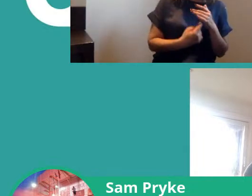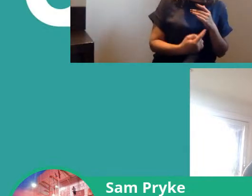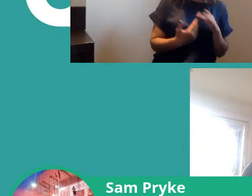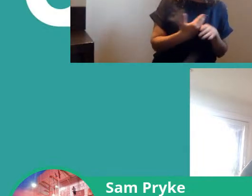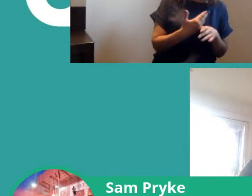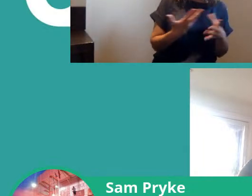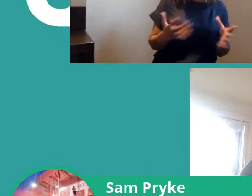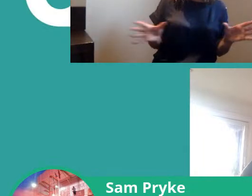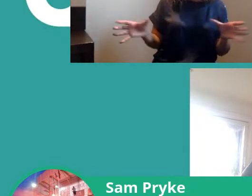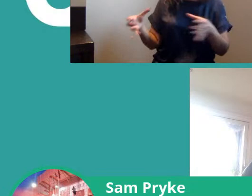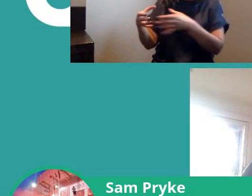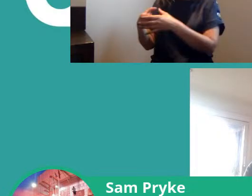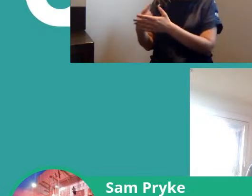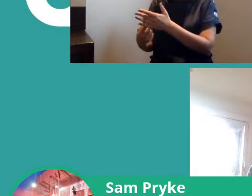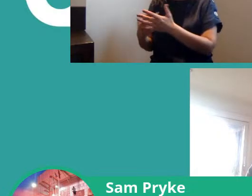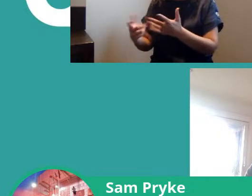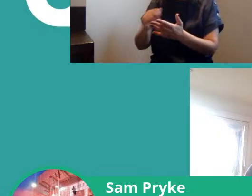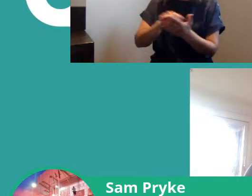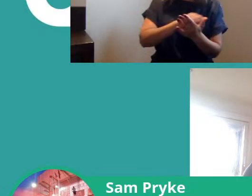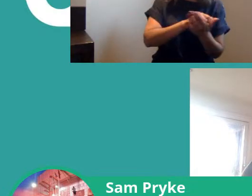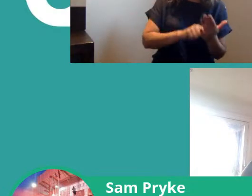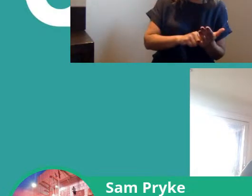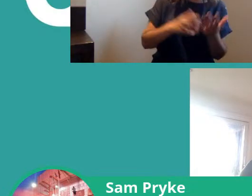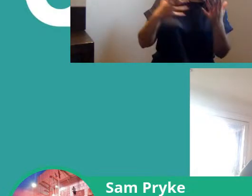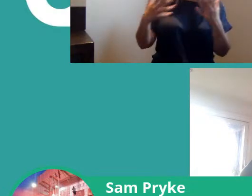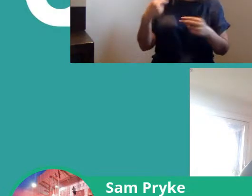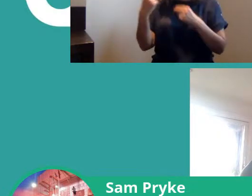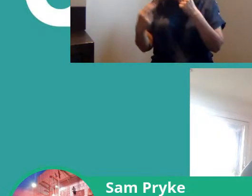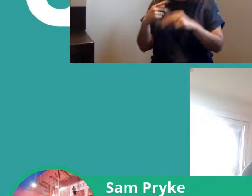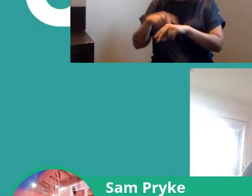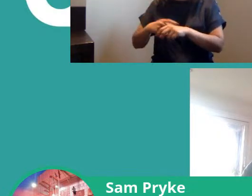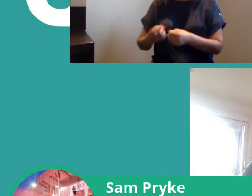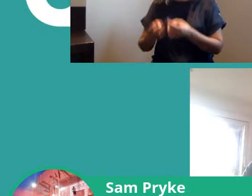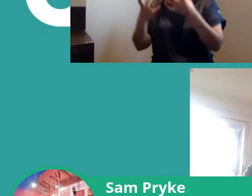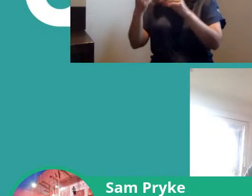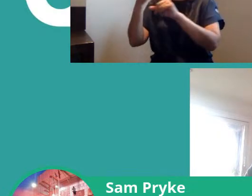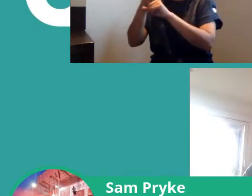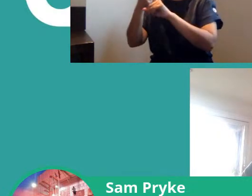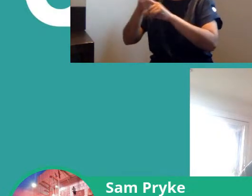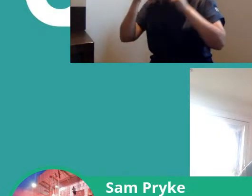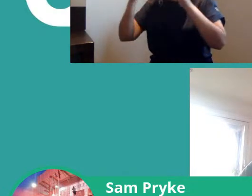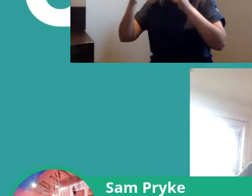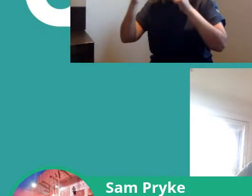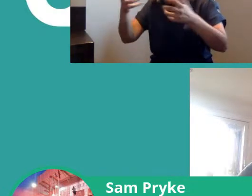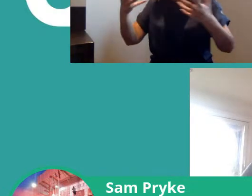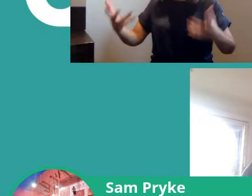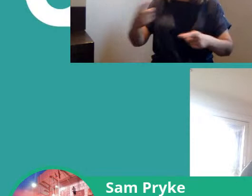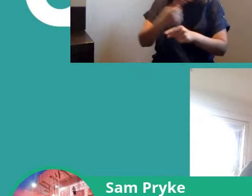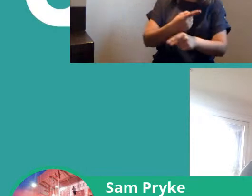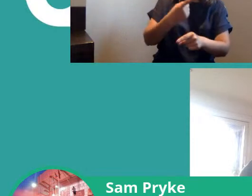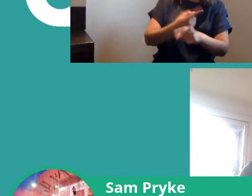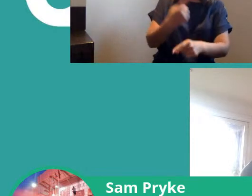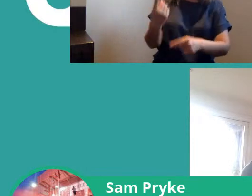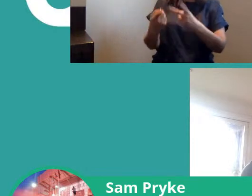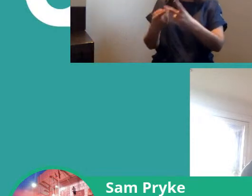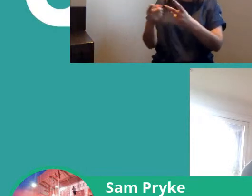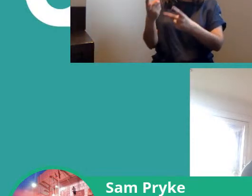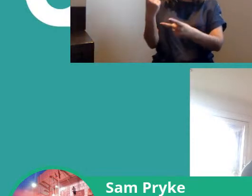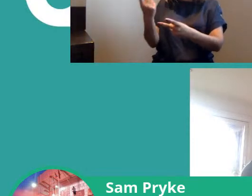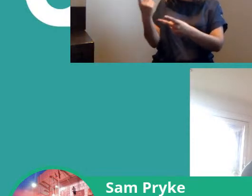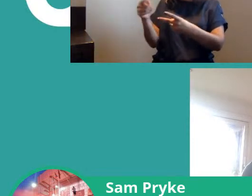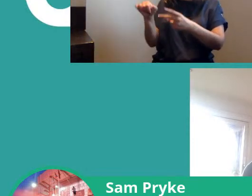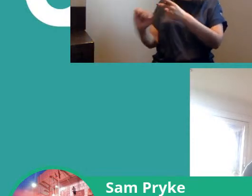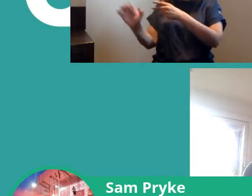whether that's signing a petition or doing a lunchtime strike um or talking to someone else in their team